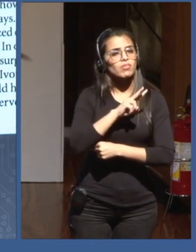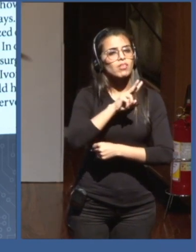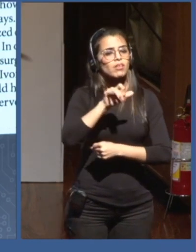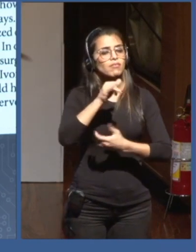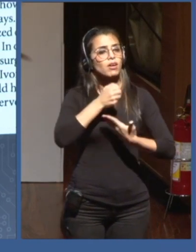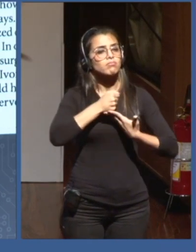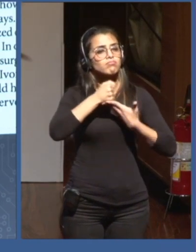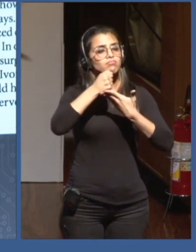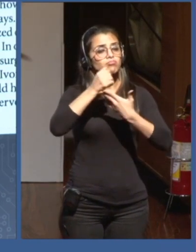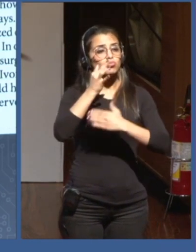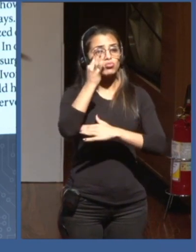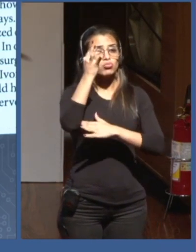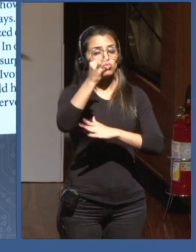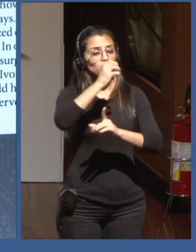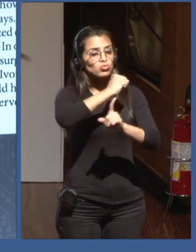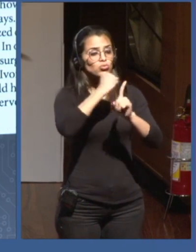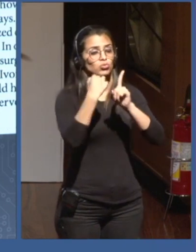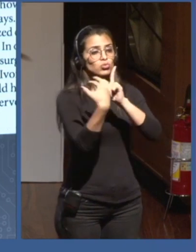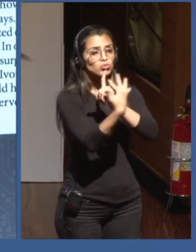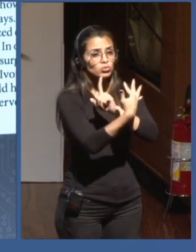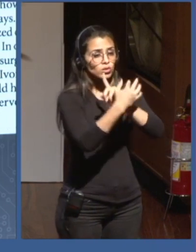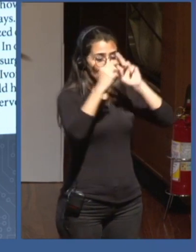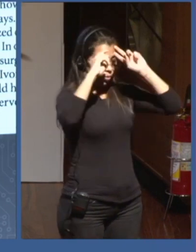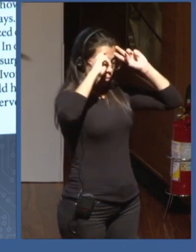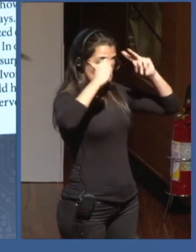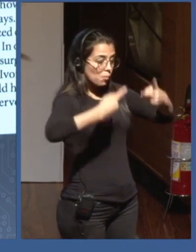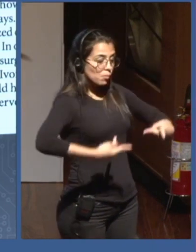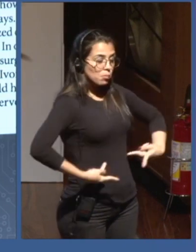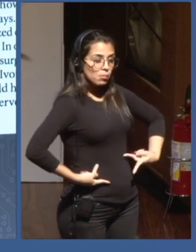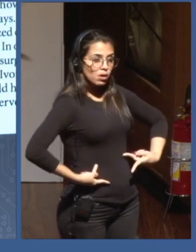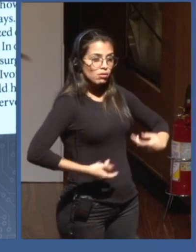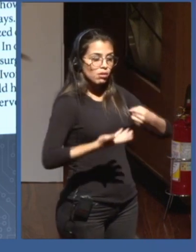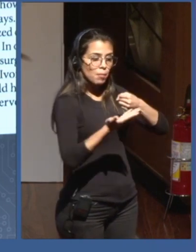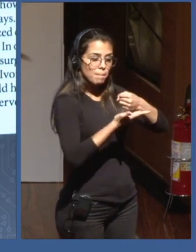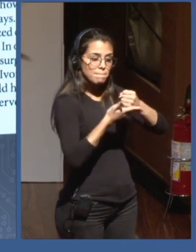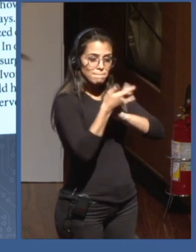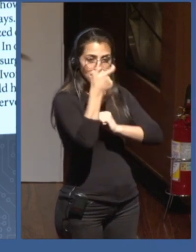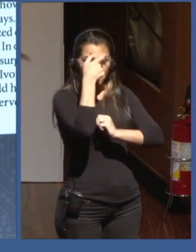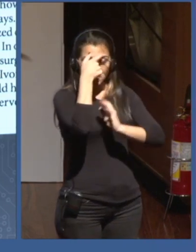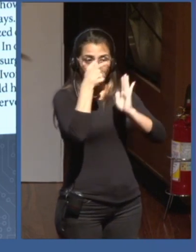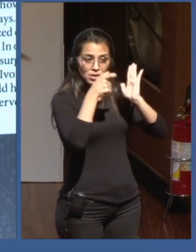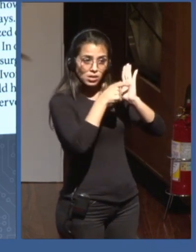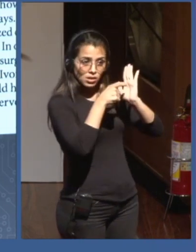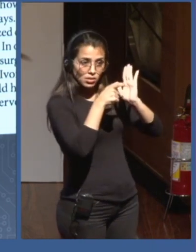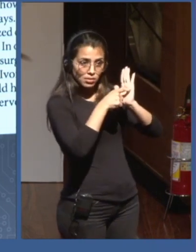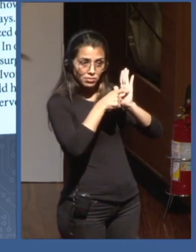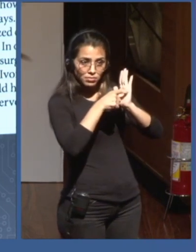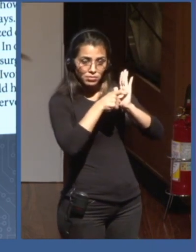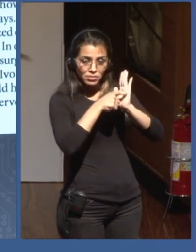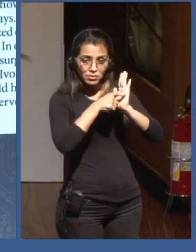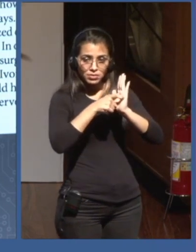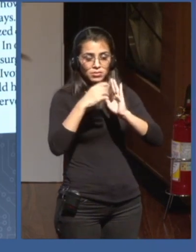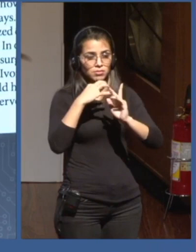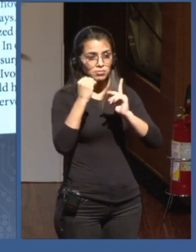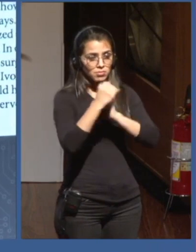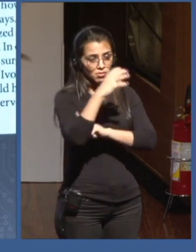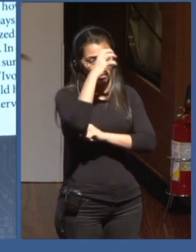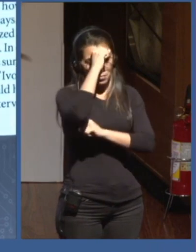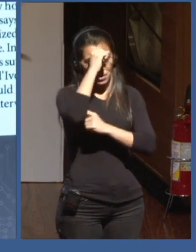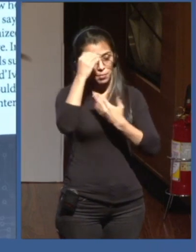societies that will be fundamentally learning societies. Thank you. Thank you.